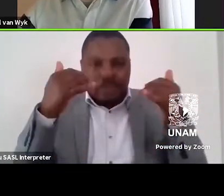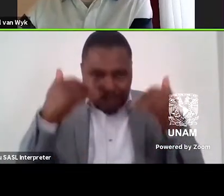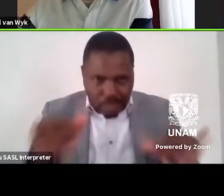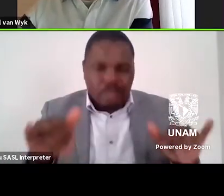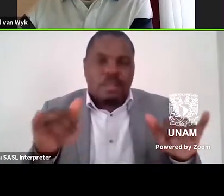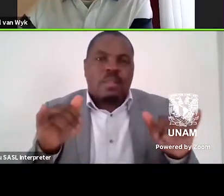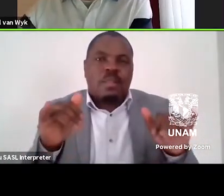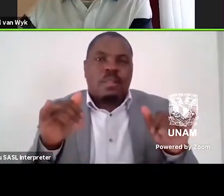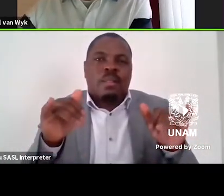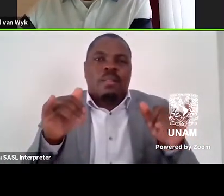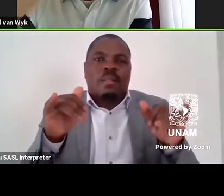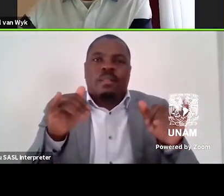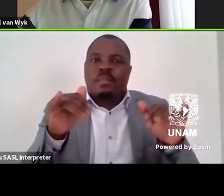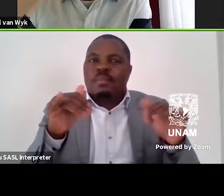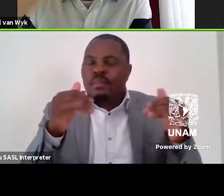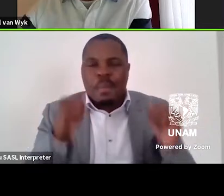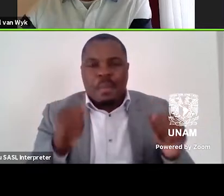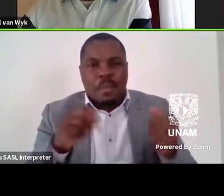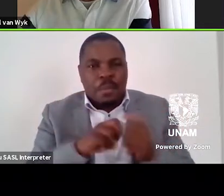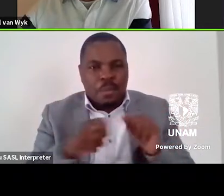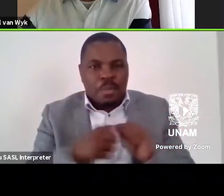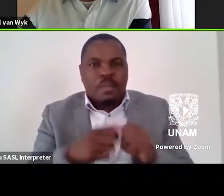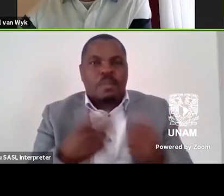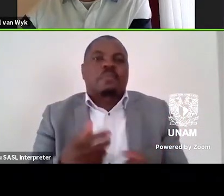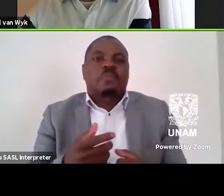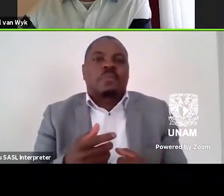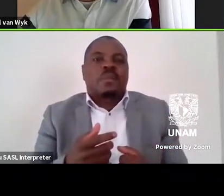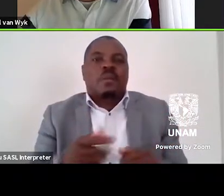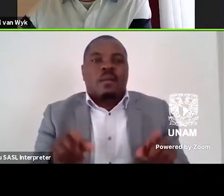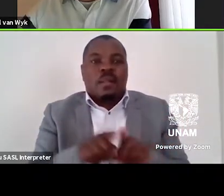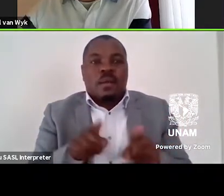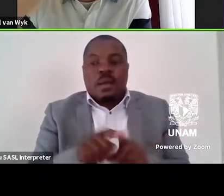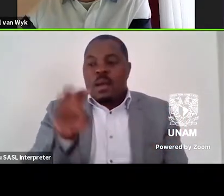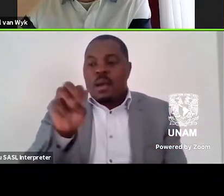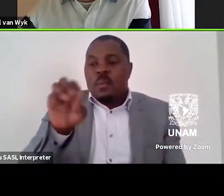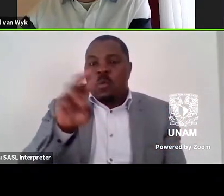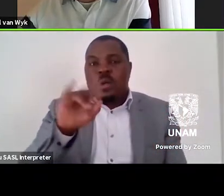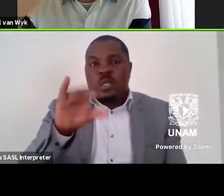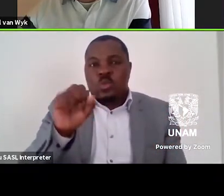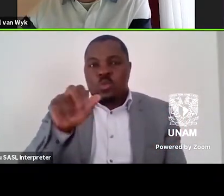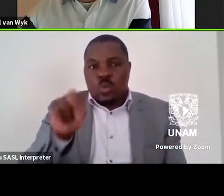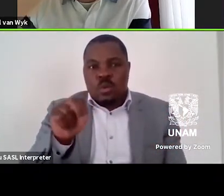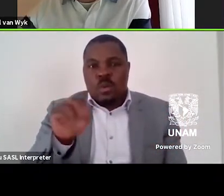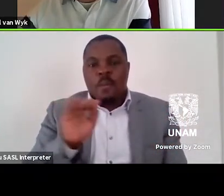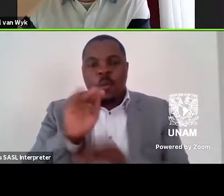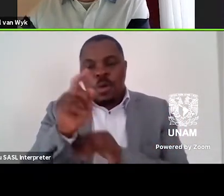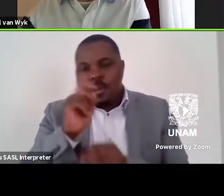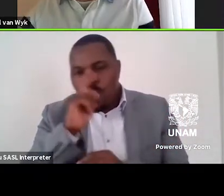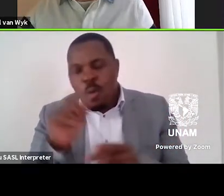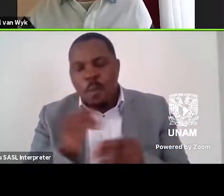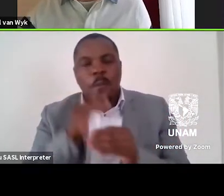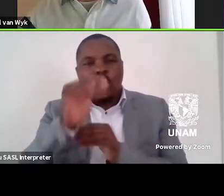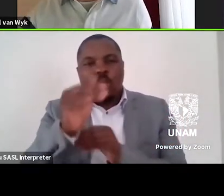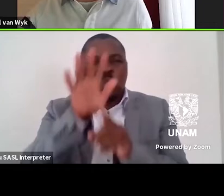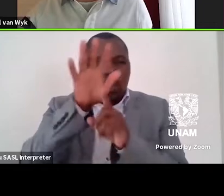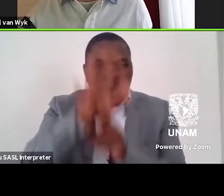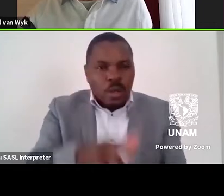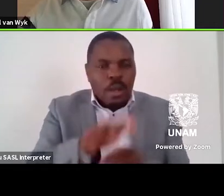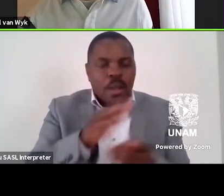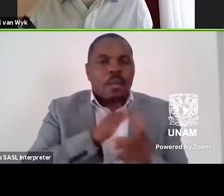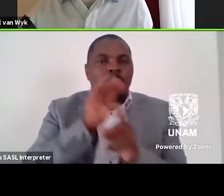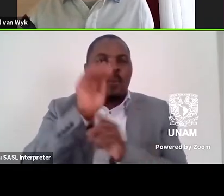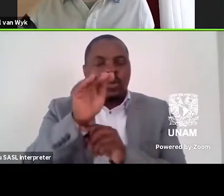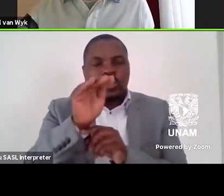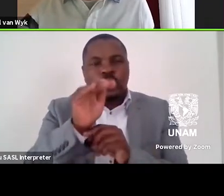The adherence to the prefix is revealing. As Toni Morrison would say about post-modern, post-colonial and post-Cold War literatures,